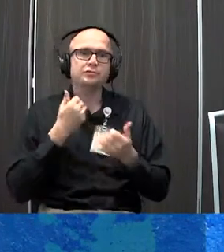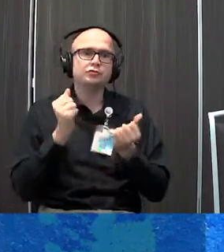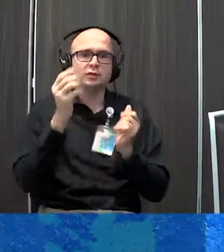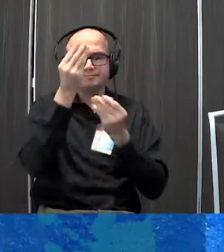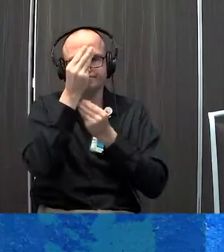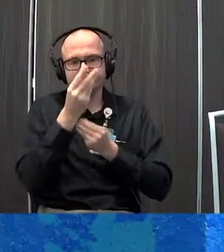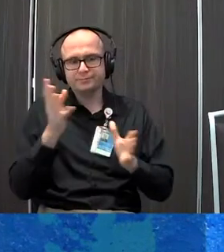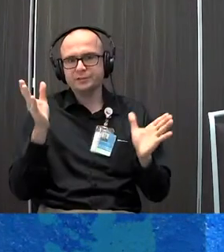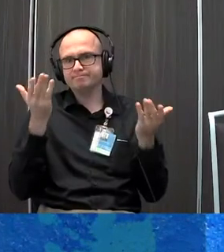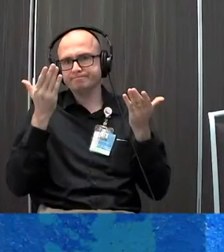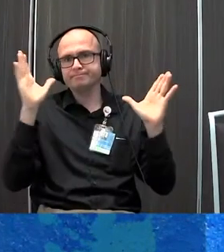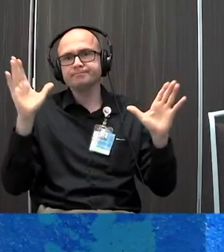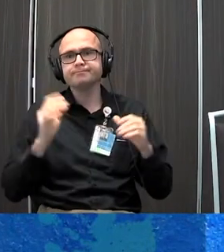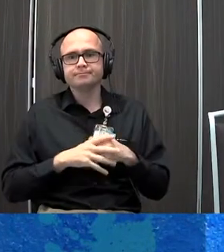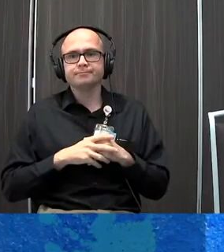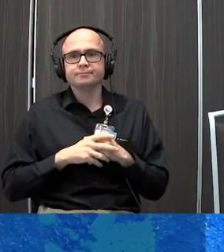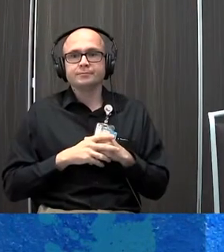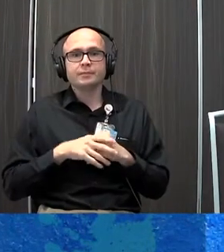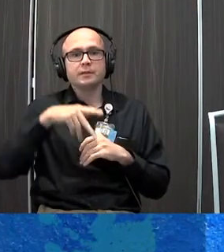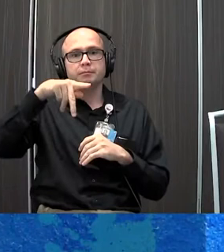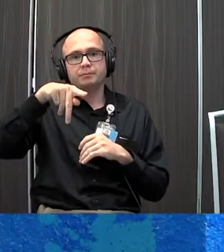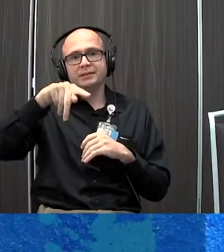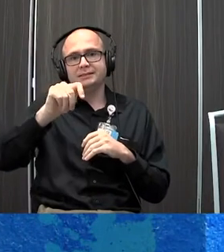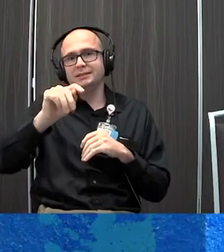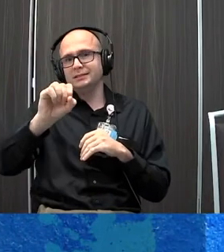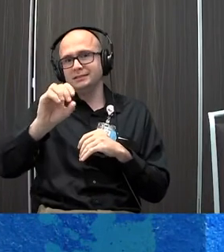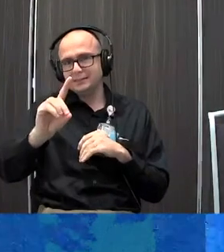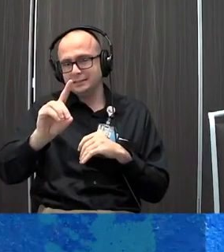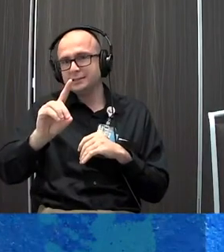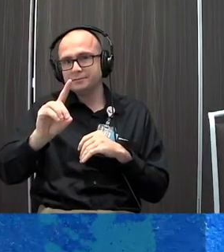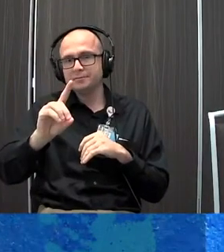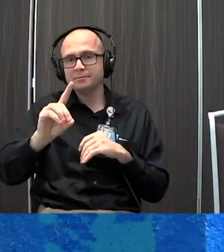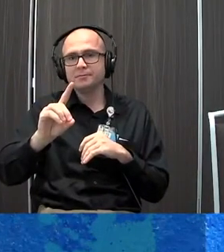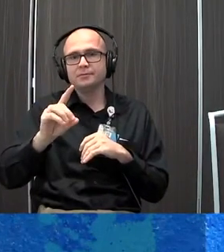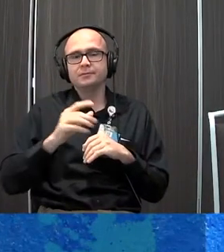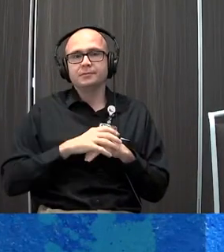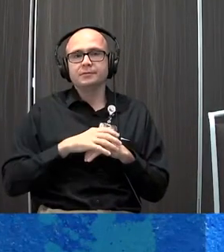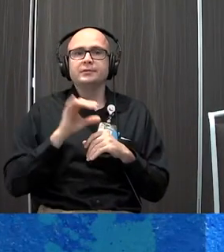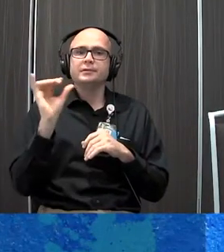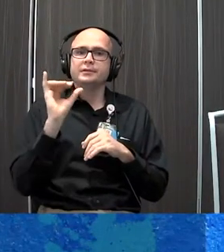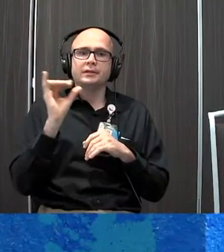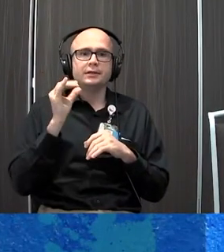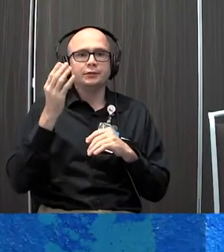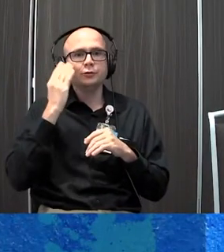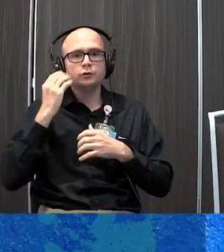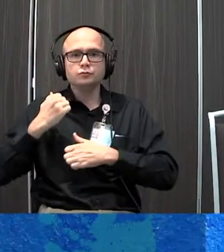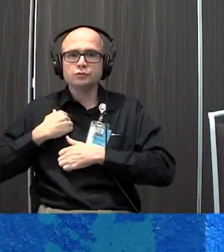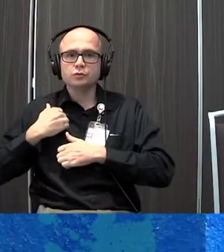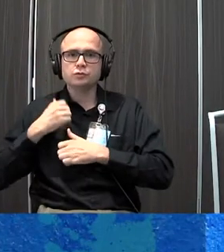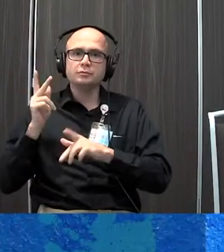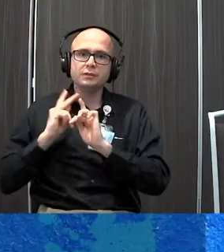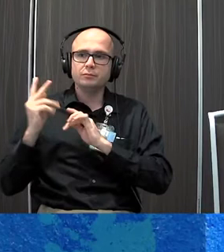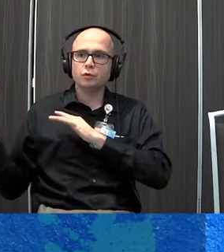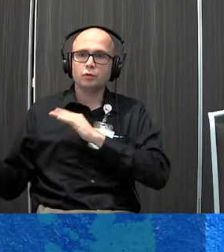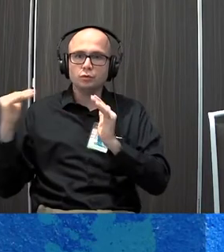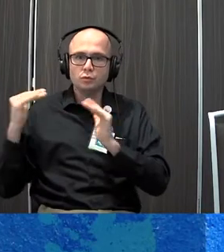landscape a little bit. Post-traumatic stress disorder. We often think of PTSD in kind of our veterans and people that are in times